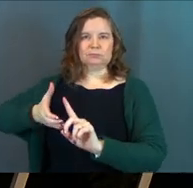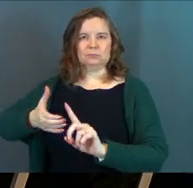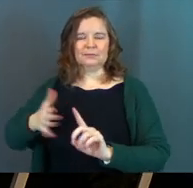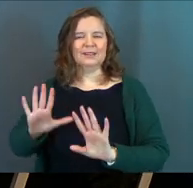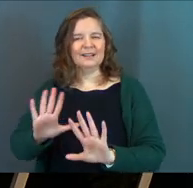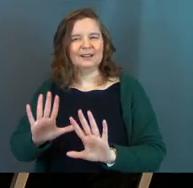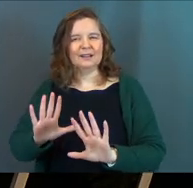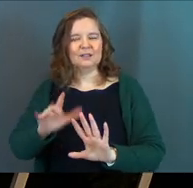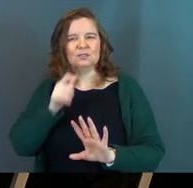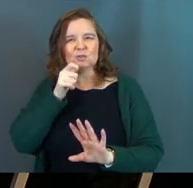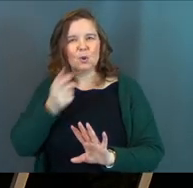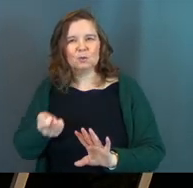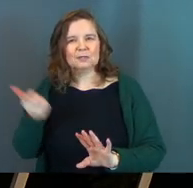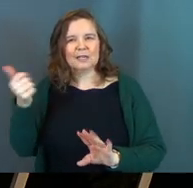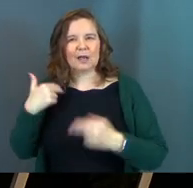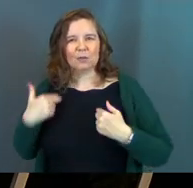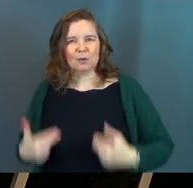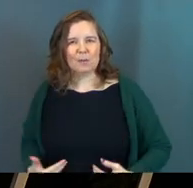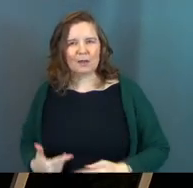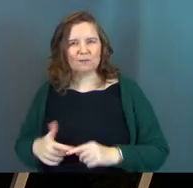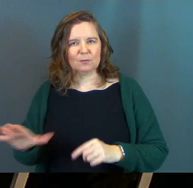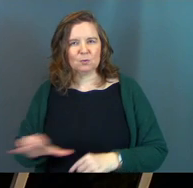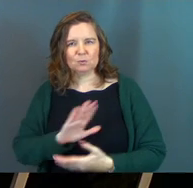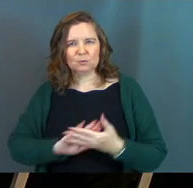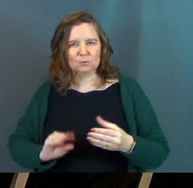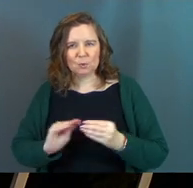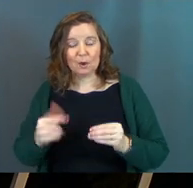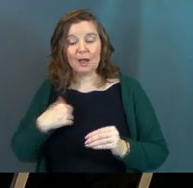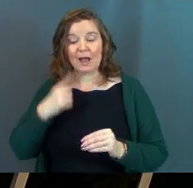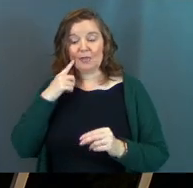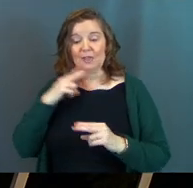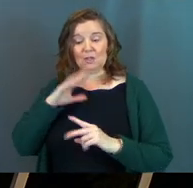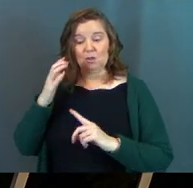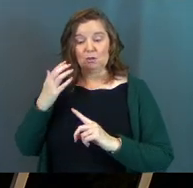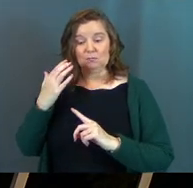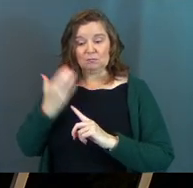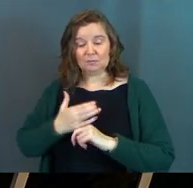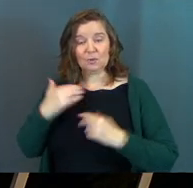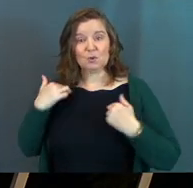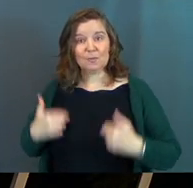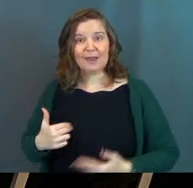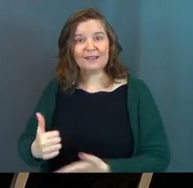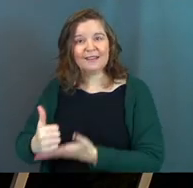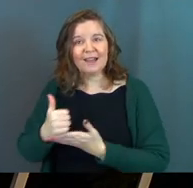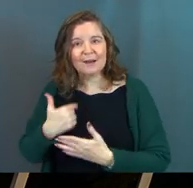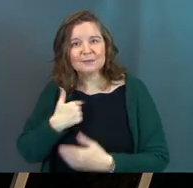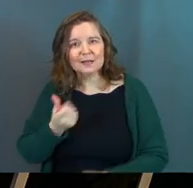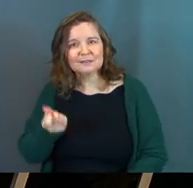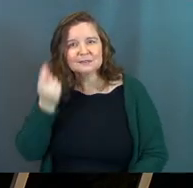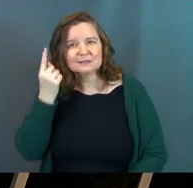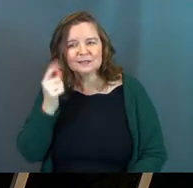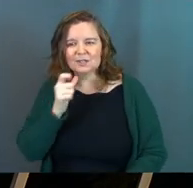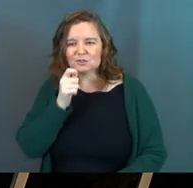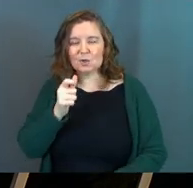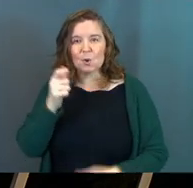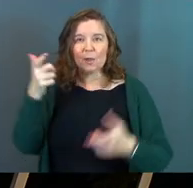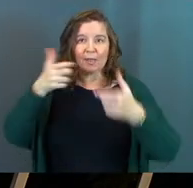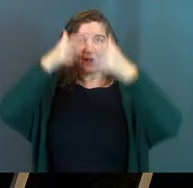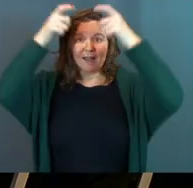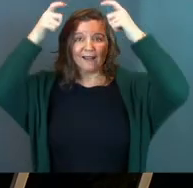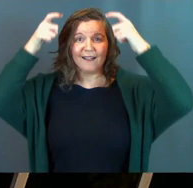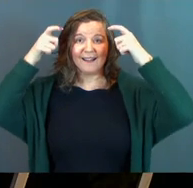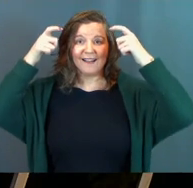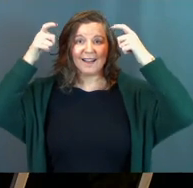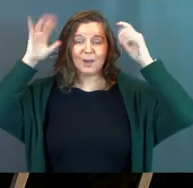Don't wash the humanity out. I think the humanity helps us. Don't put the halos